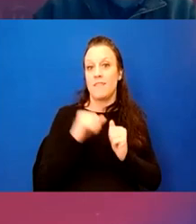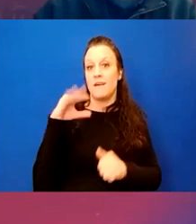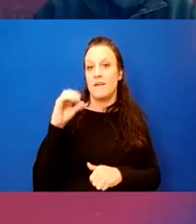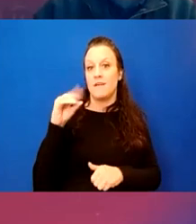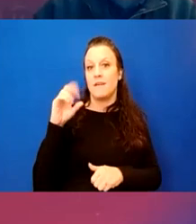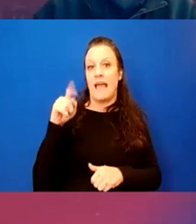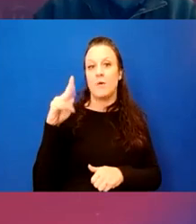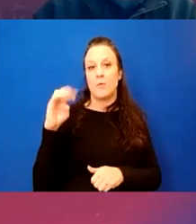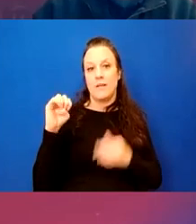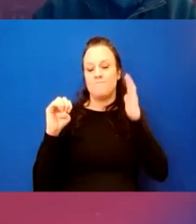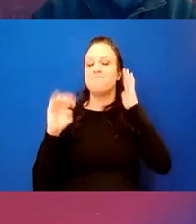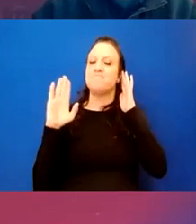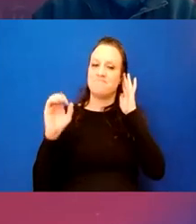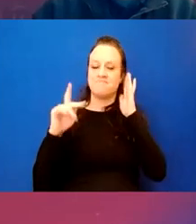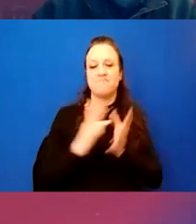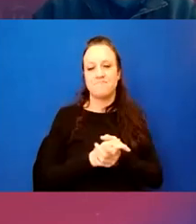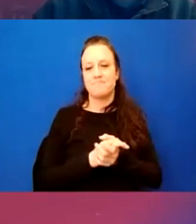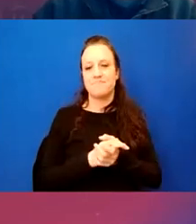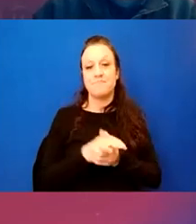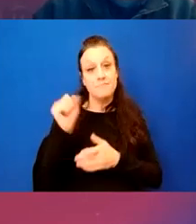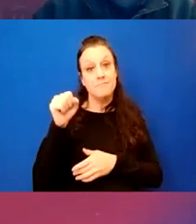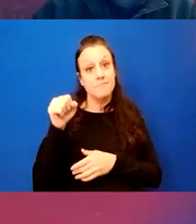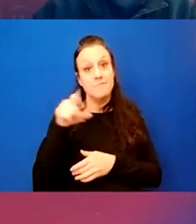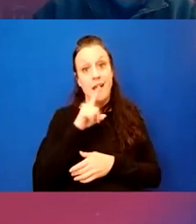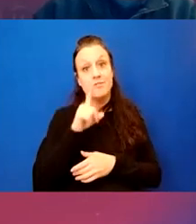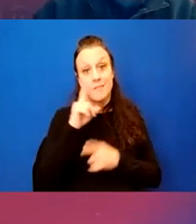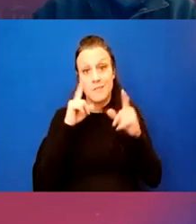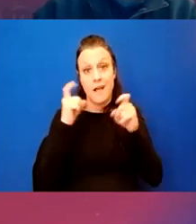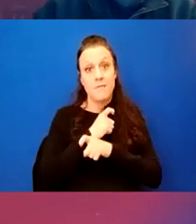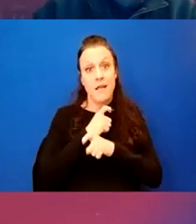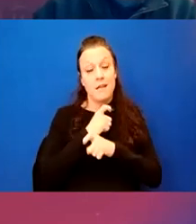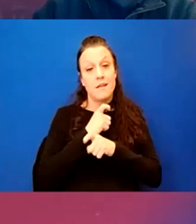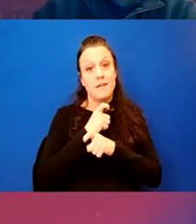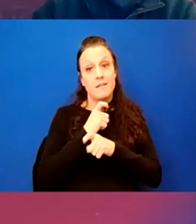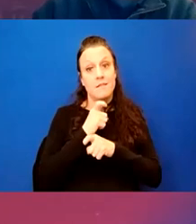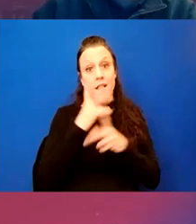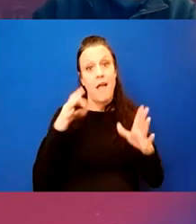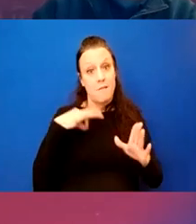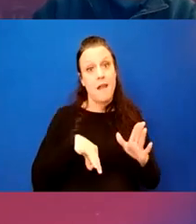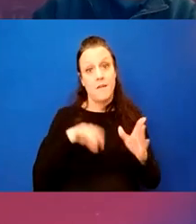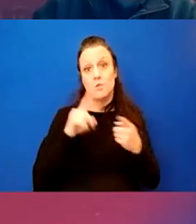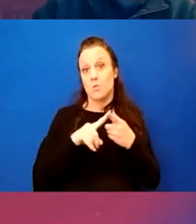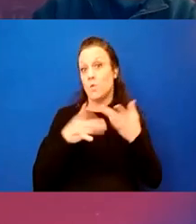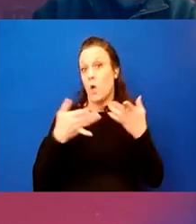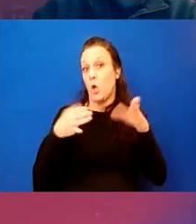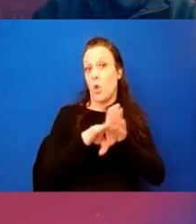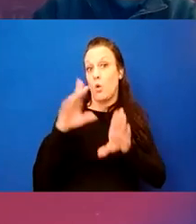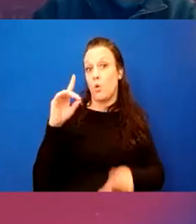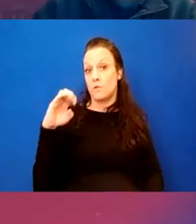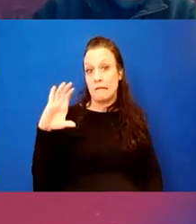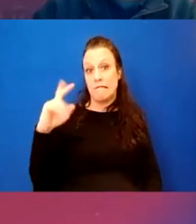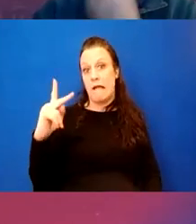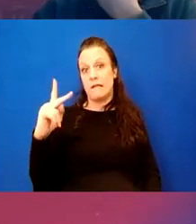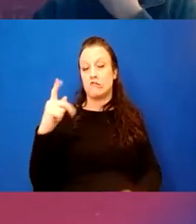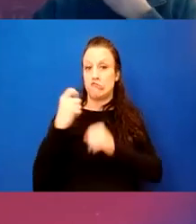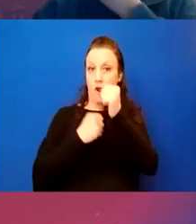Um, so it is, it is actually a complicating factor. There's a lot of benefits to a closed deck structure. Um,